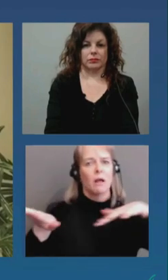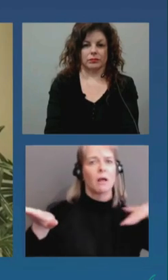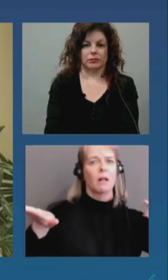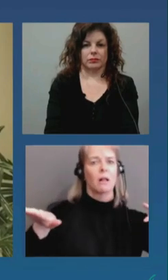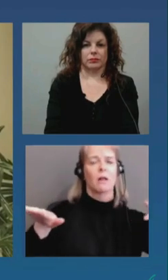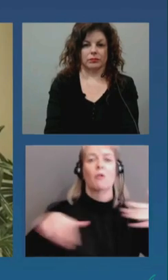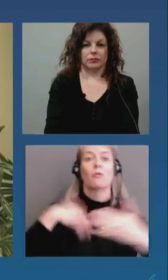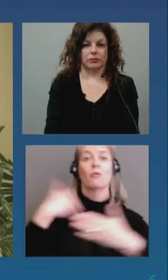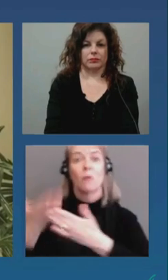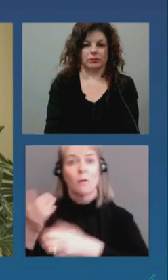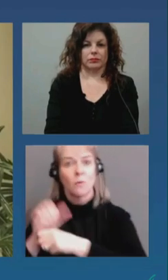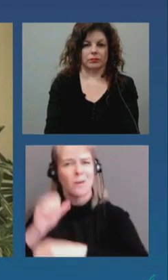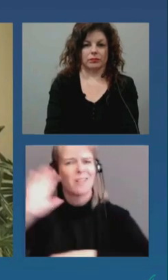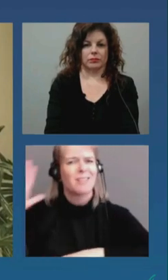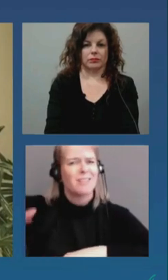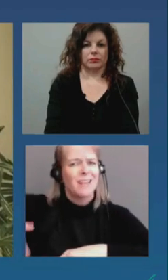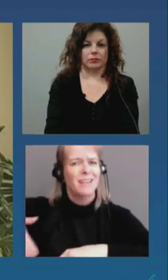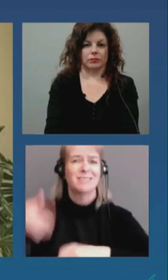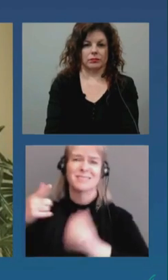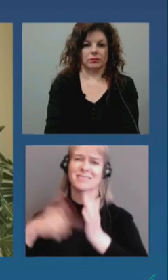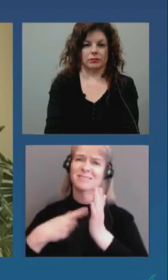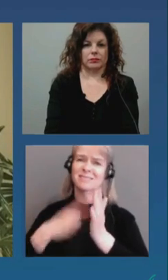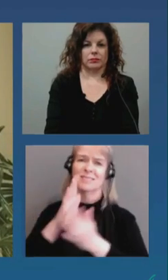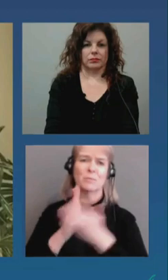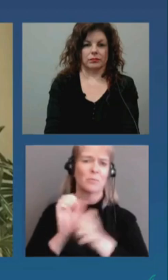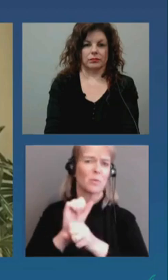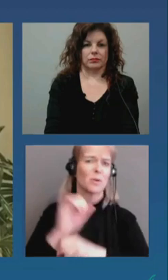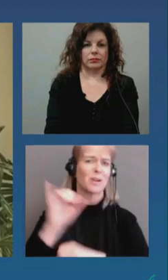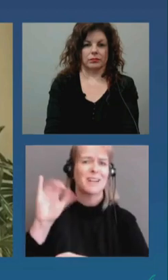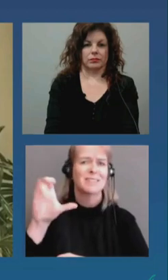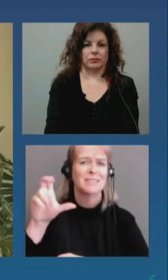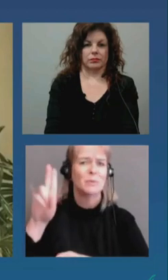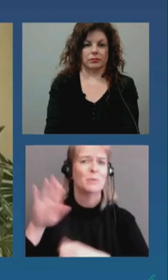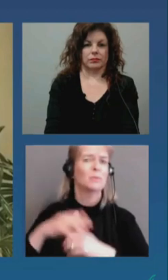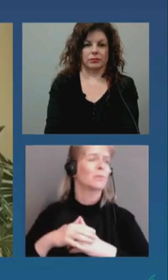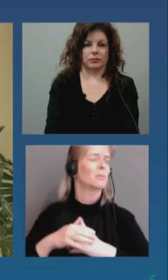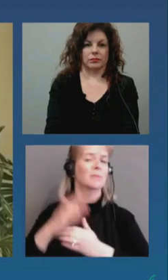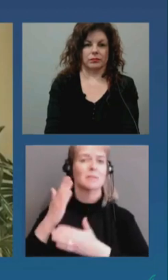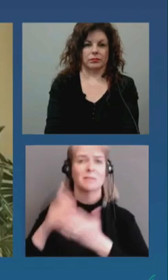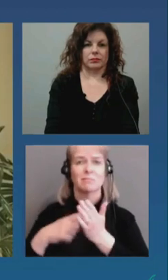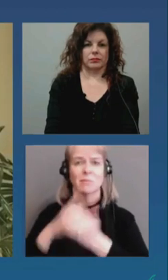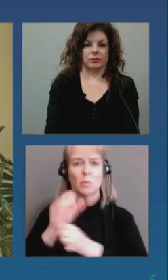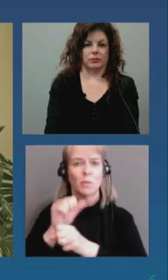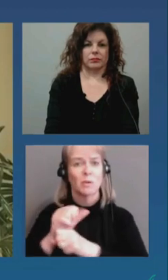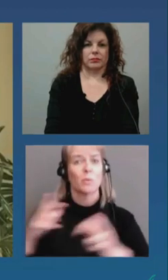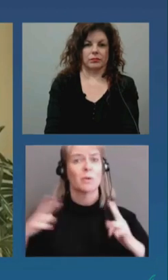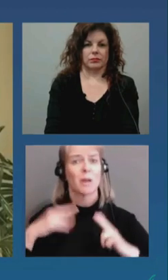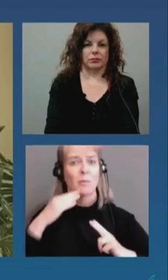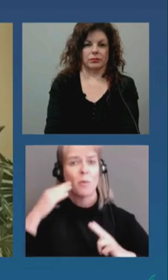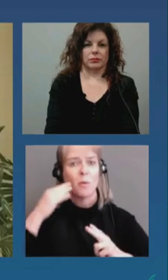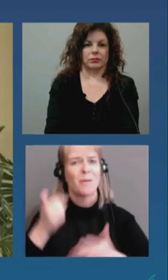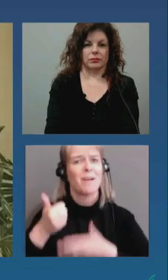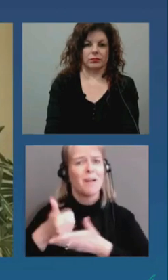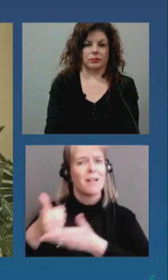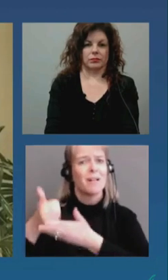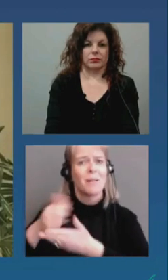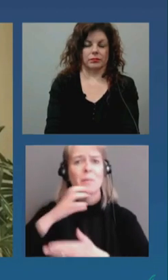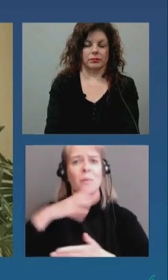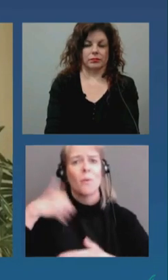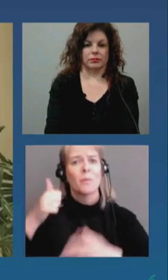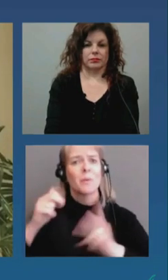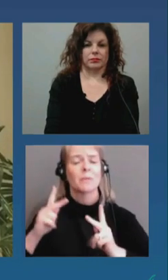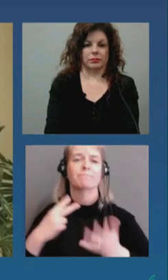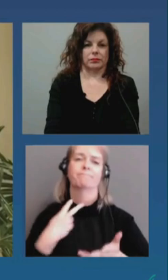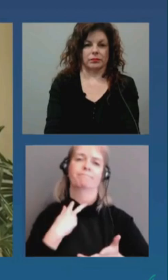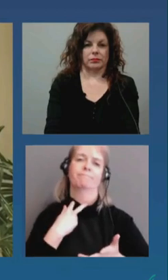working in intensive care units or helping the elderly in retirement homes. So yesterday, I was very pleased to see